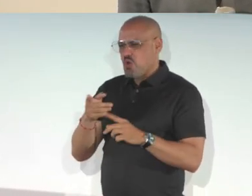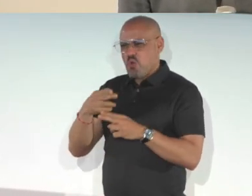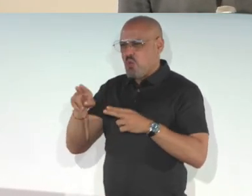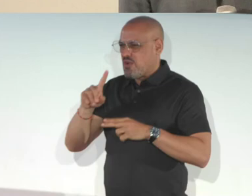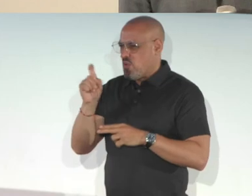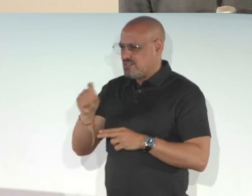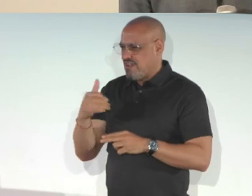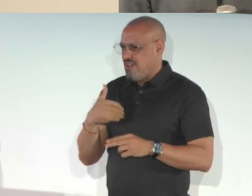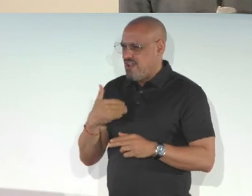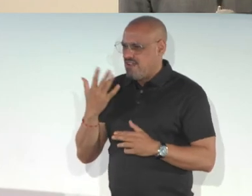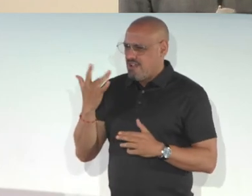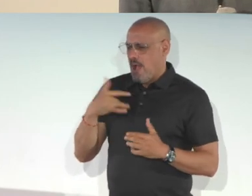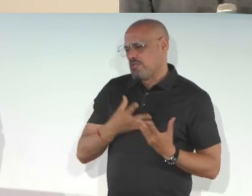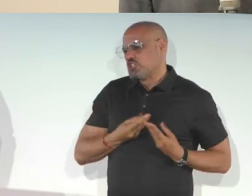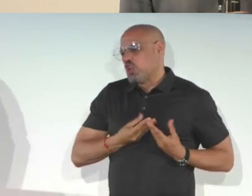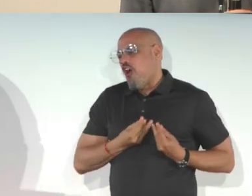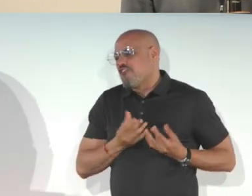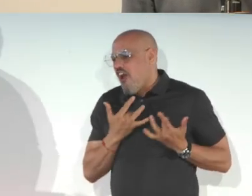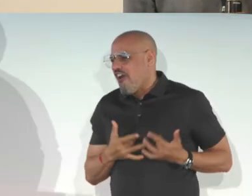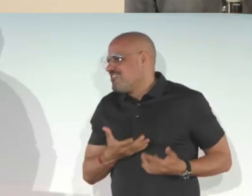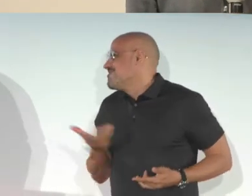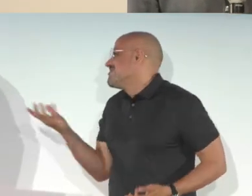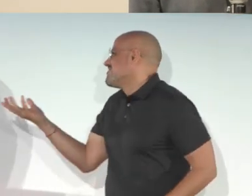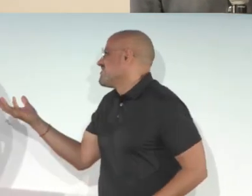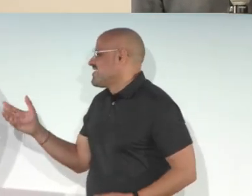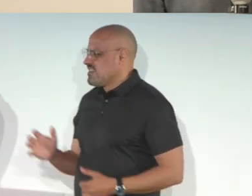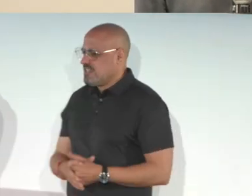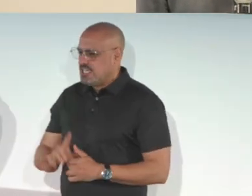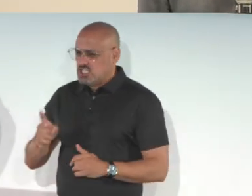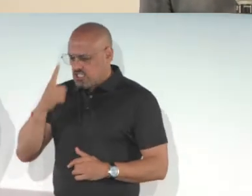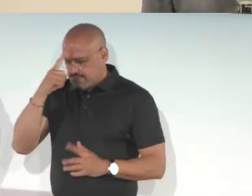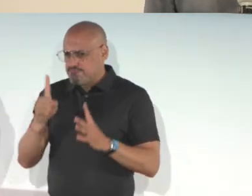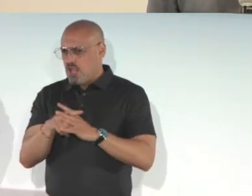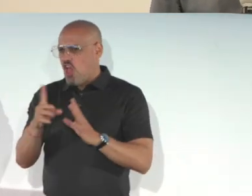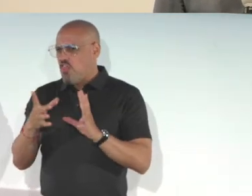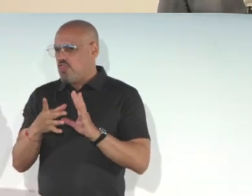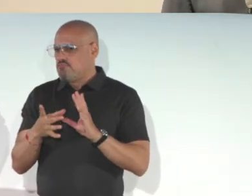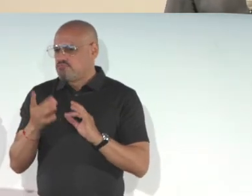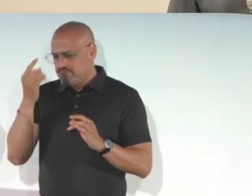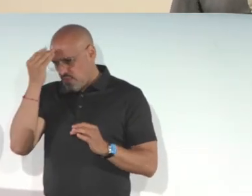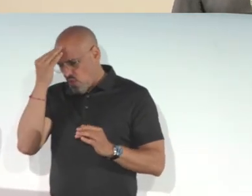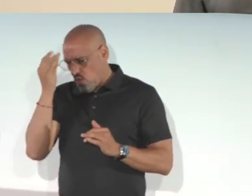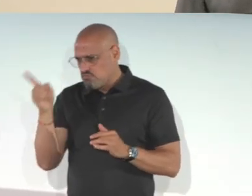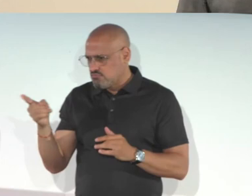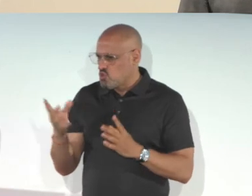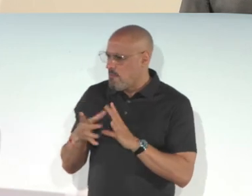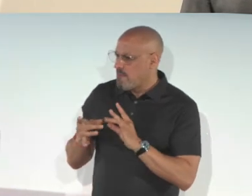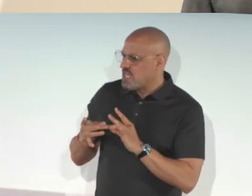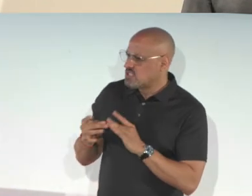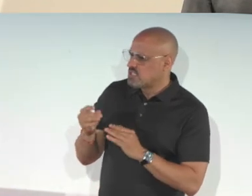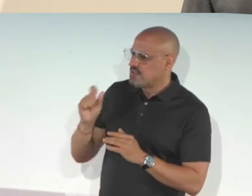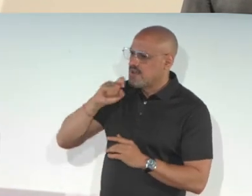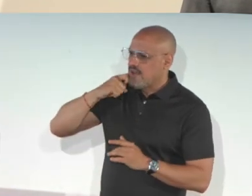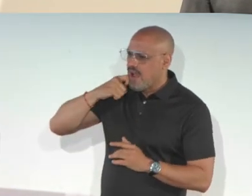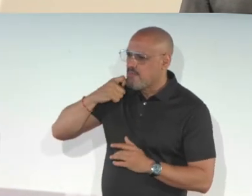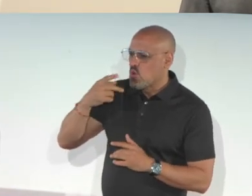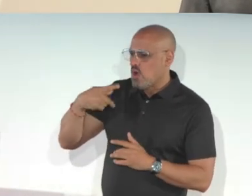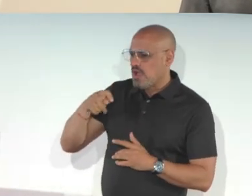long term, but we hope that it is great. And then I think we've got one more one more very quick question here because I'm a big softy.